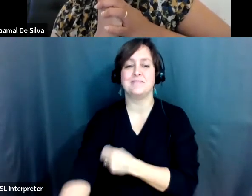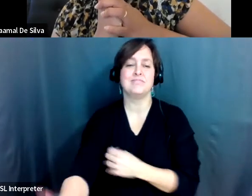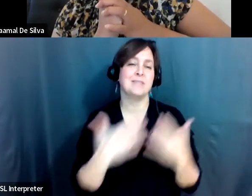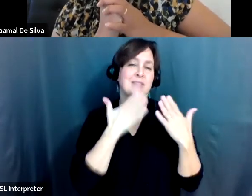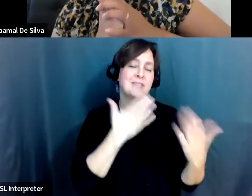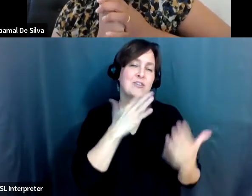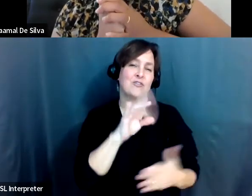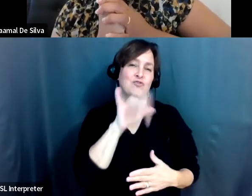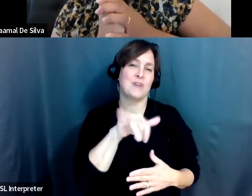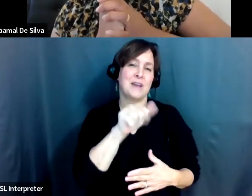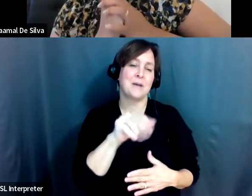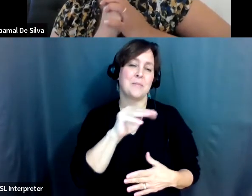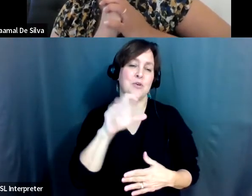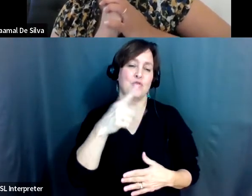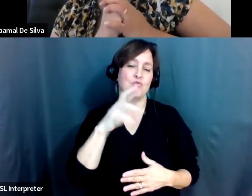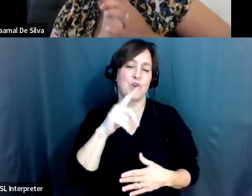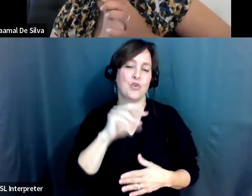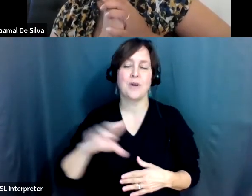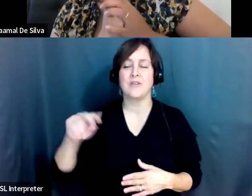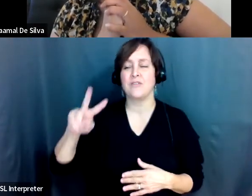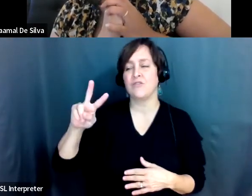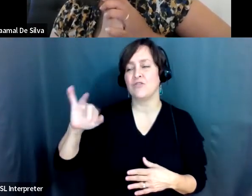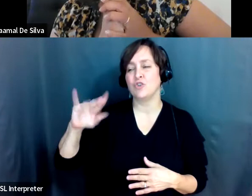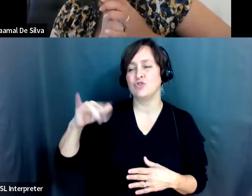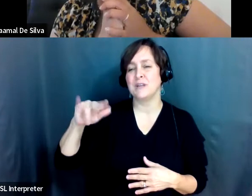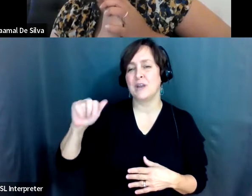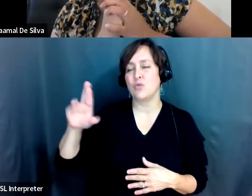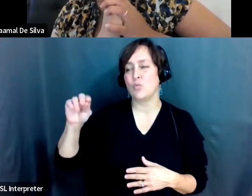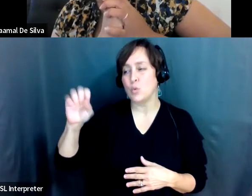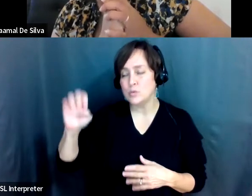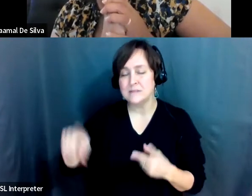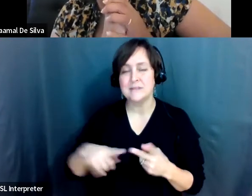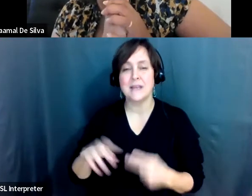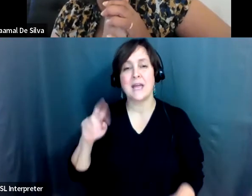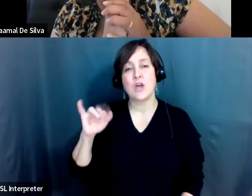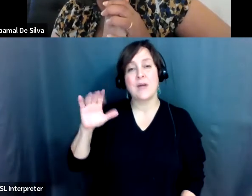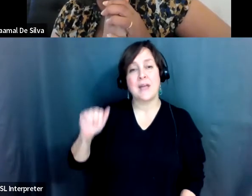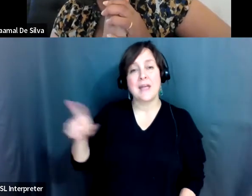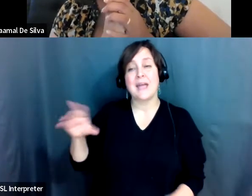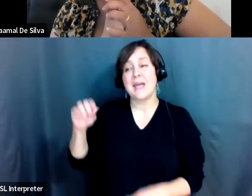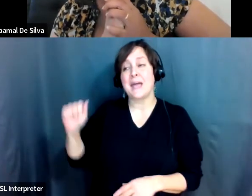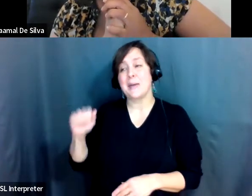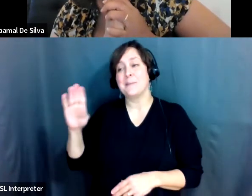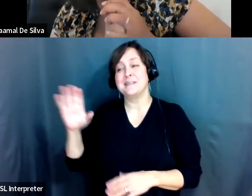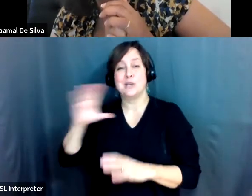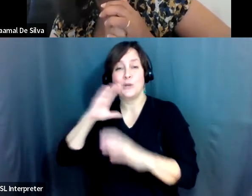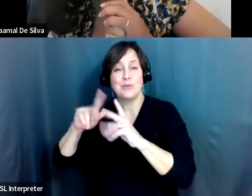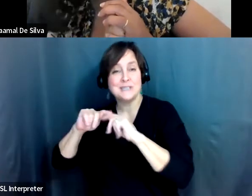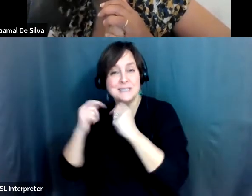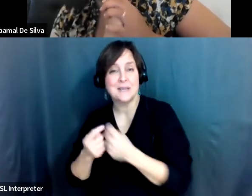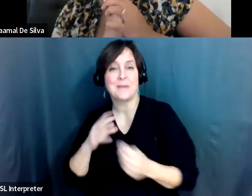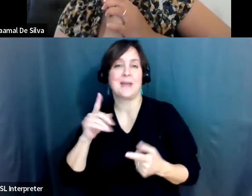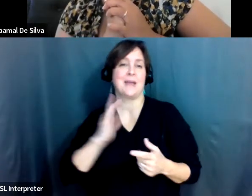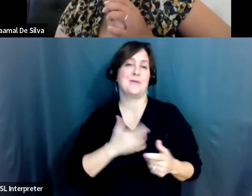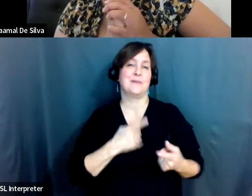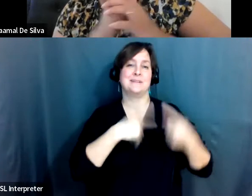Virginia Rose from BirdAbility, to Erica Sanchez Vasquez and the ABC communications team, and to our sign language